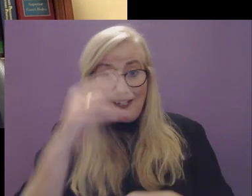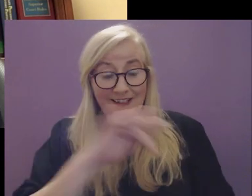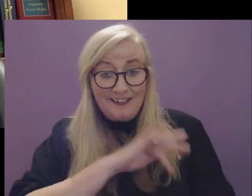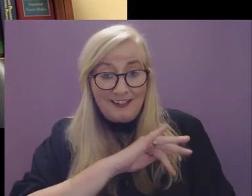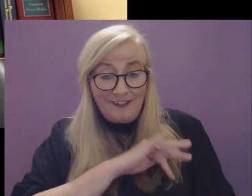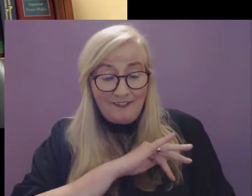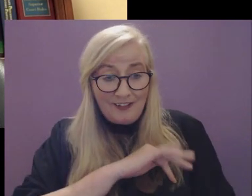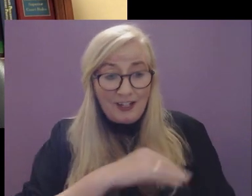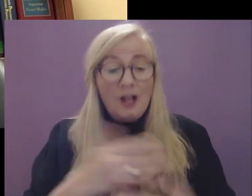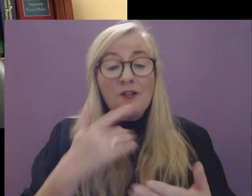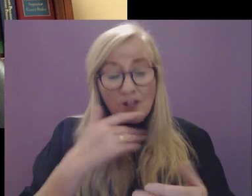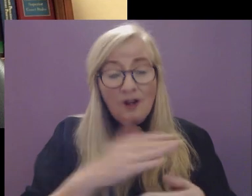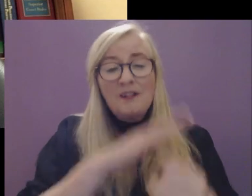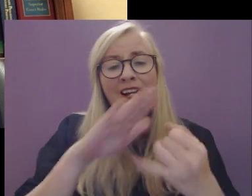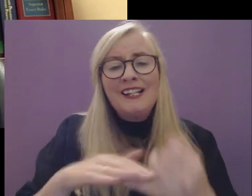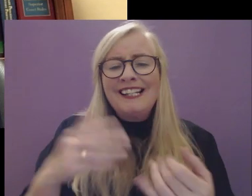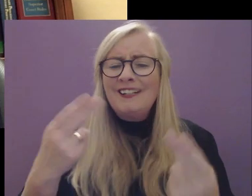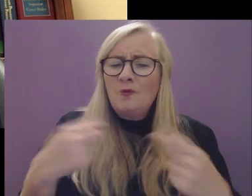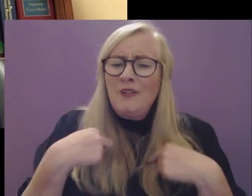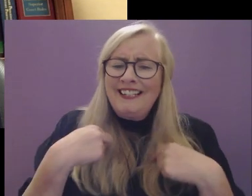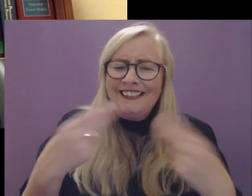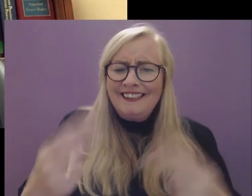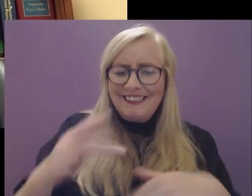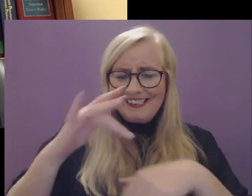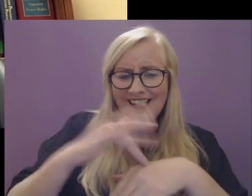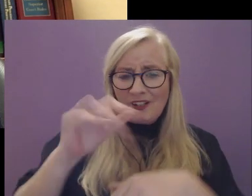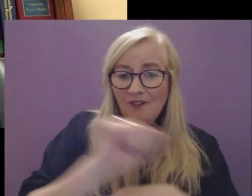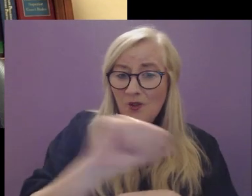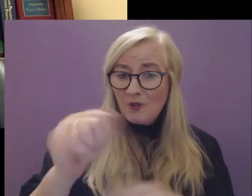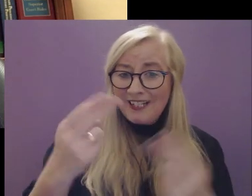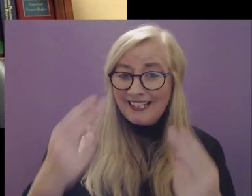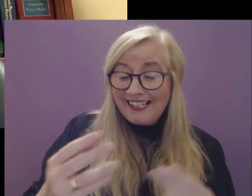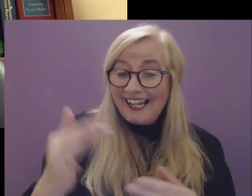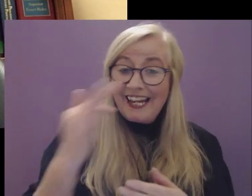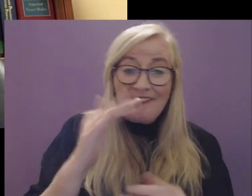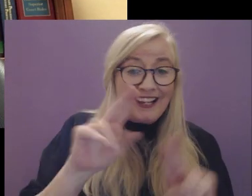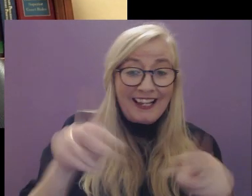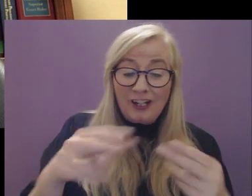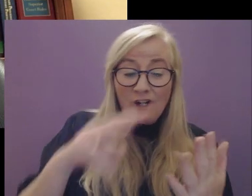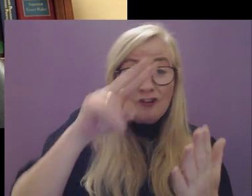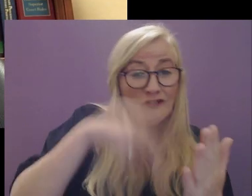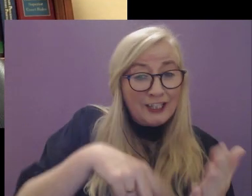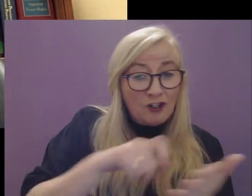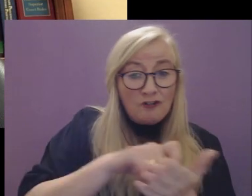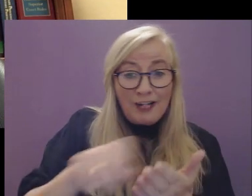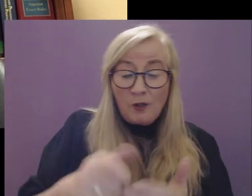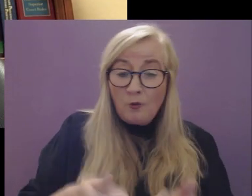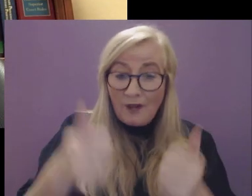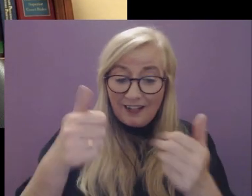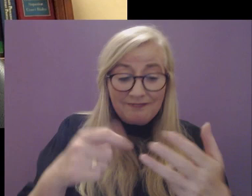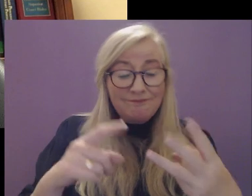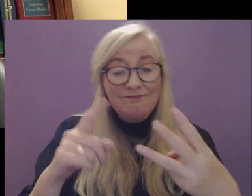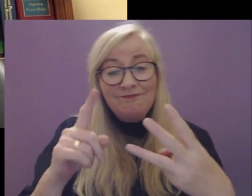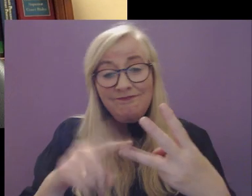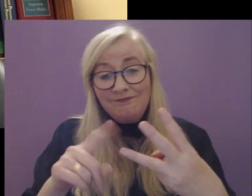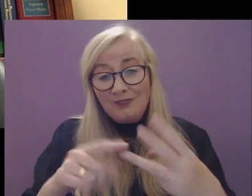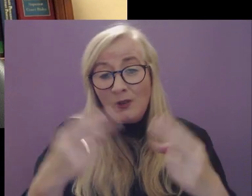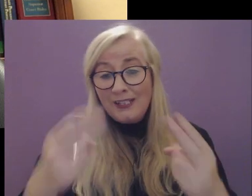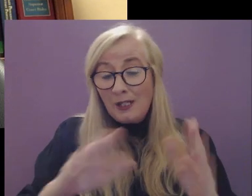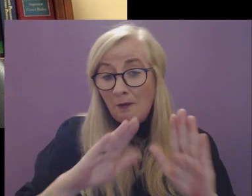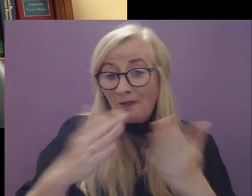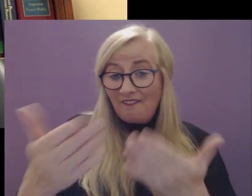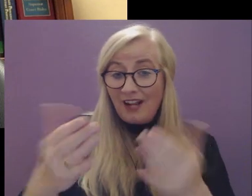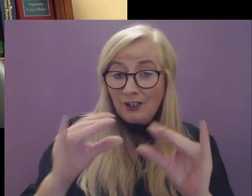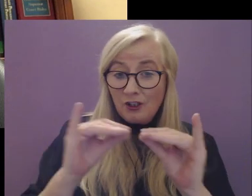Second, we need to be sensitive to your needs if you cannot read or write very well. Third, we need to provide